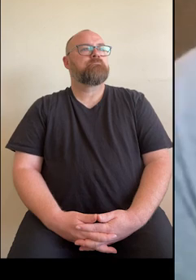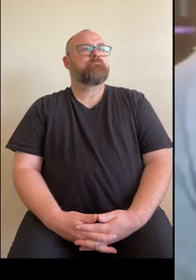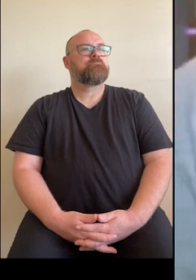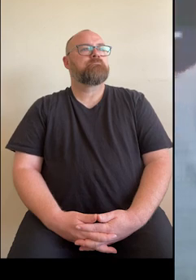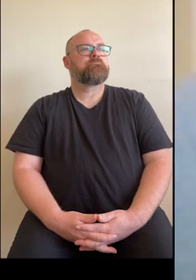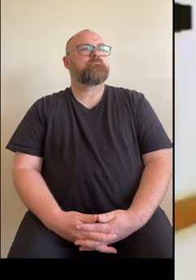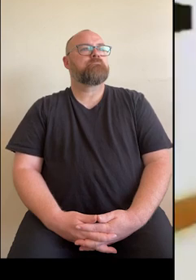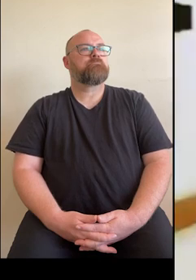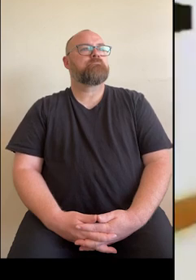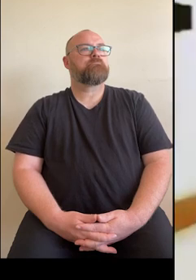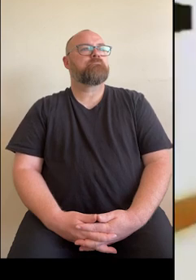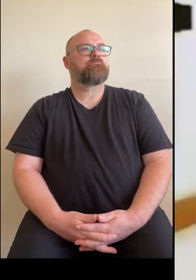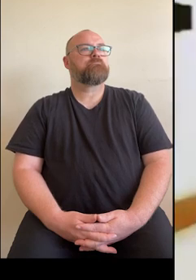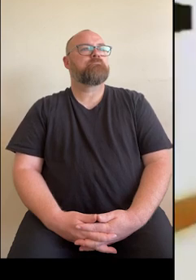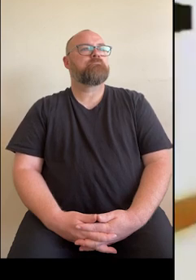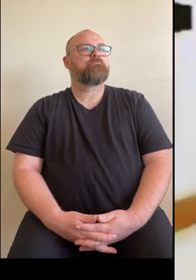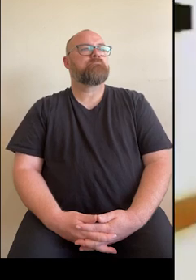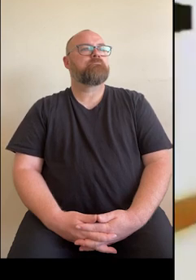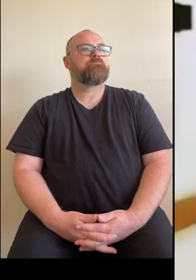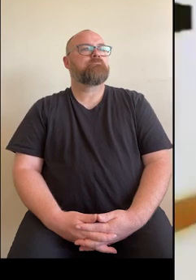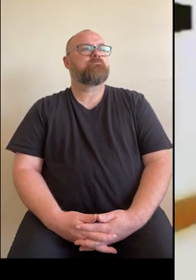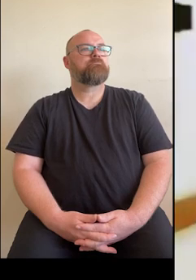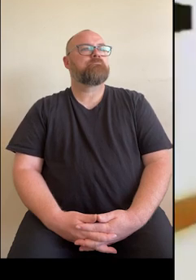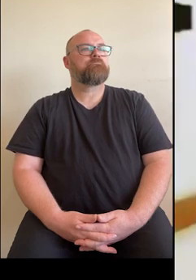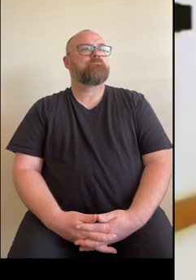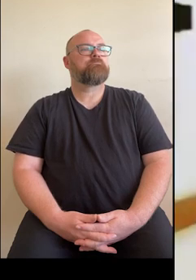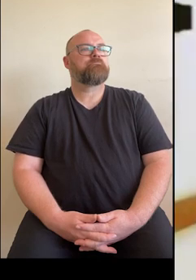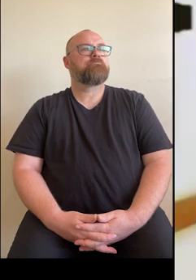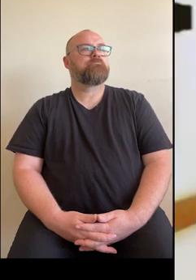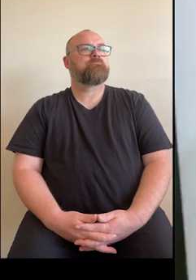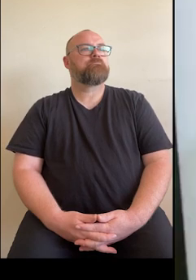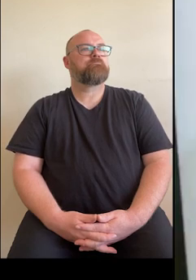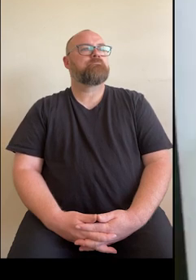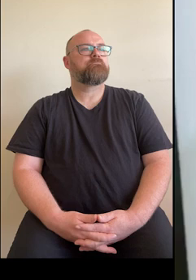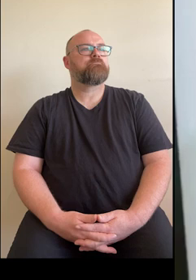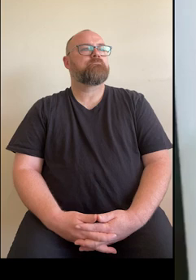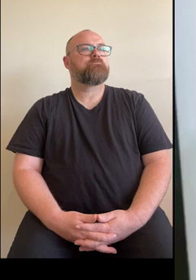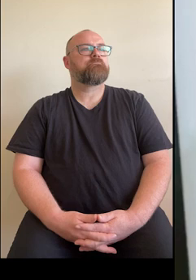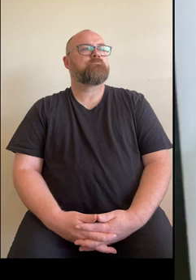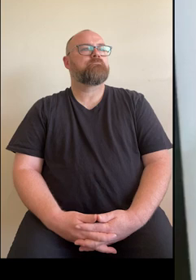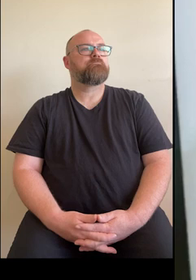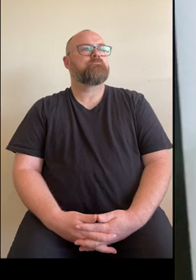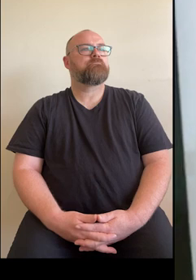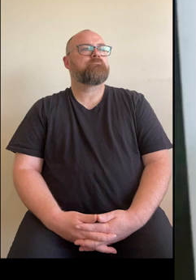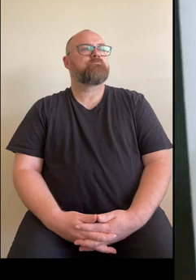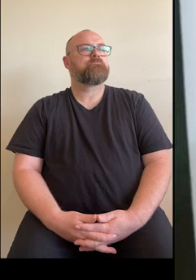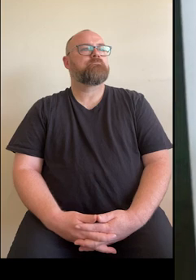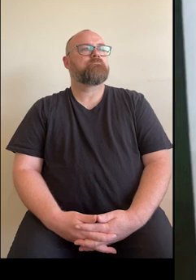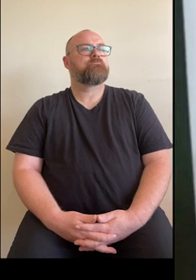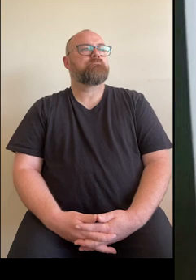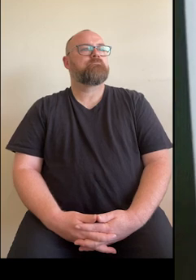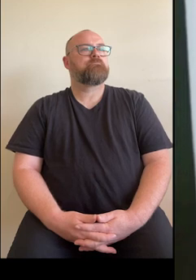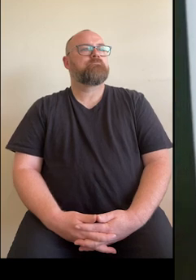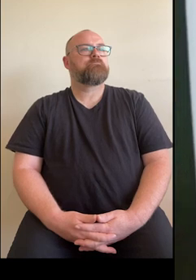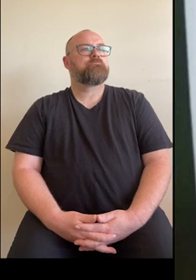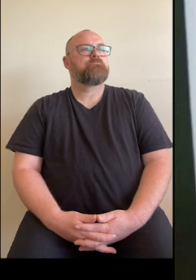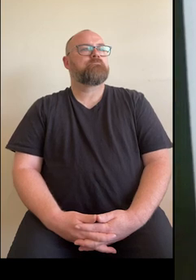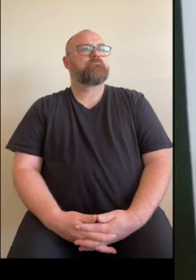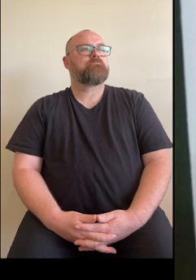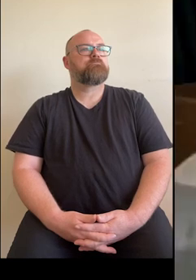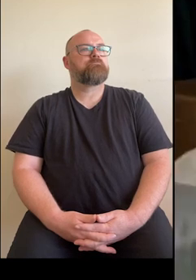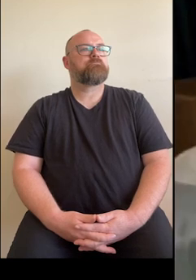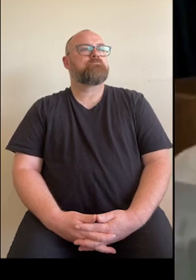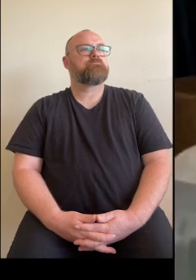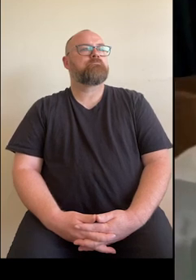Having some digital records, especially from the general practice setting, that allows us to look at some of the patient's usual medicines, usual sort of medical